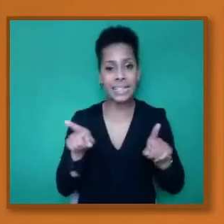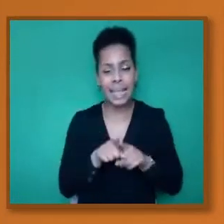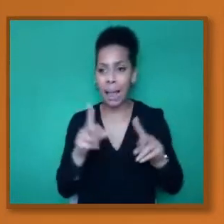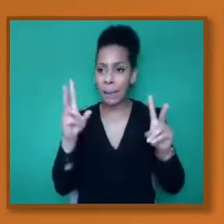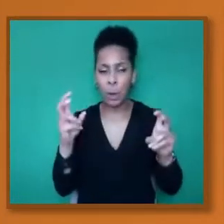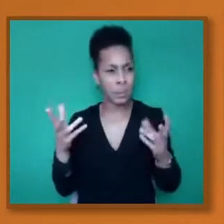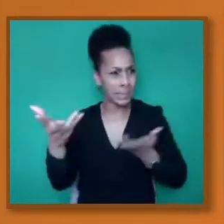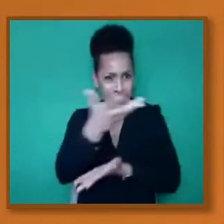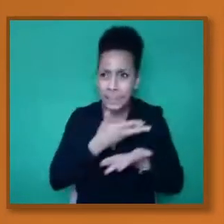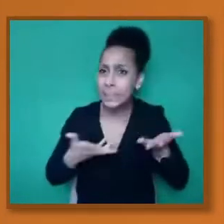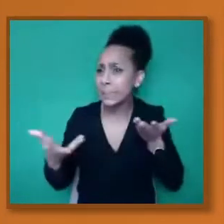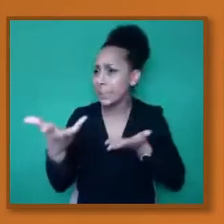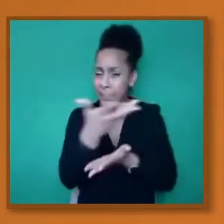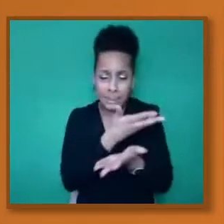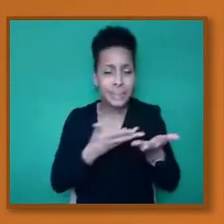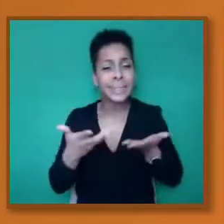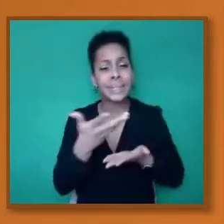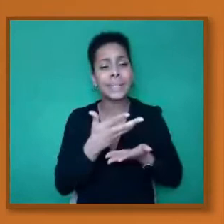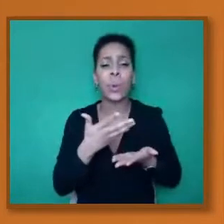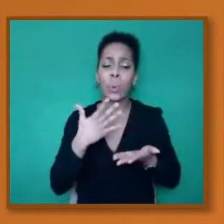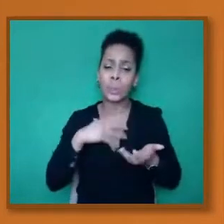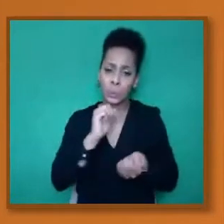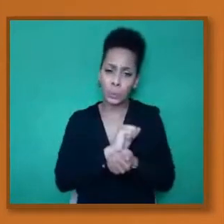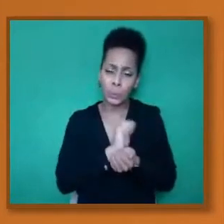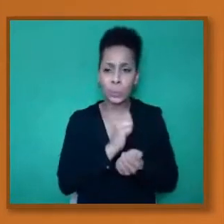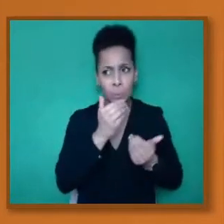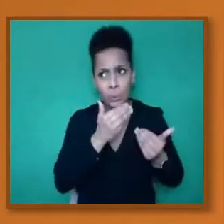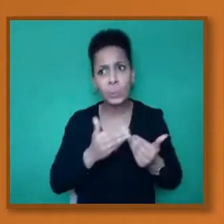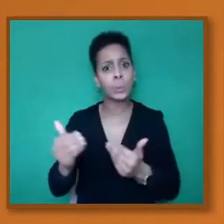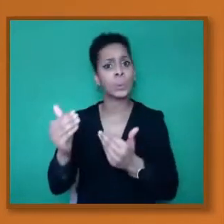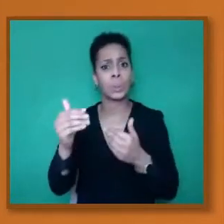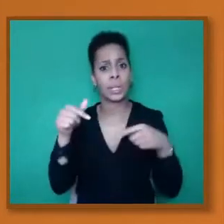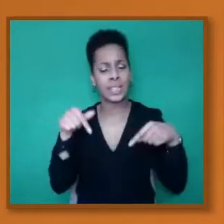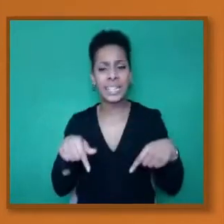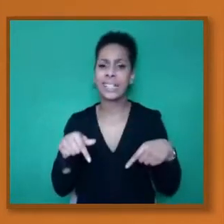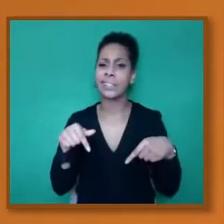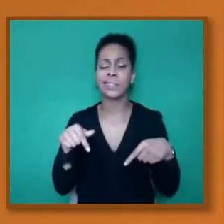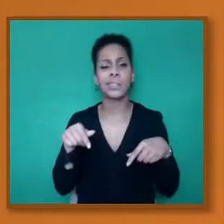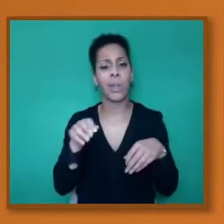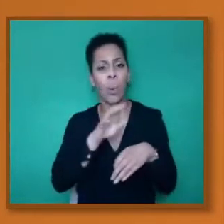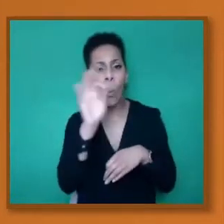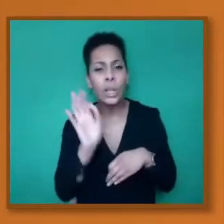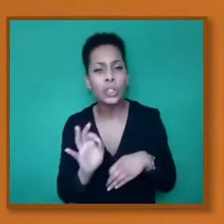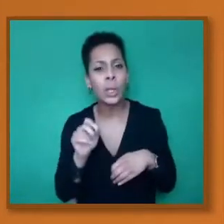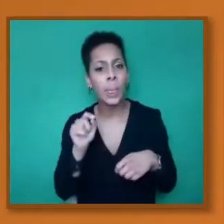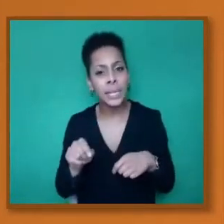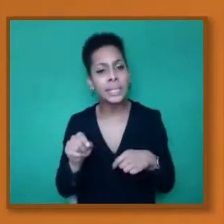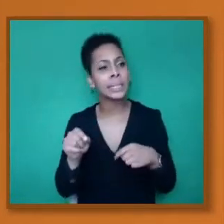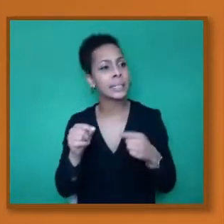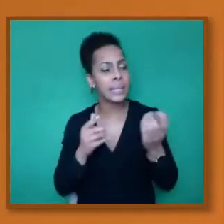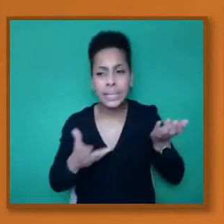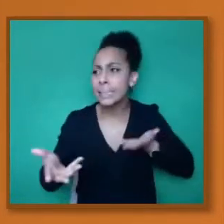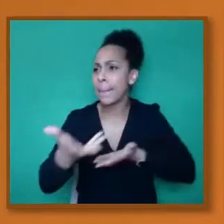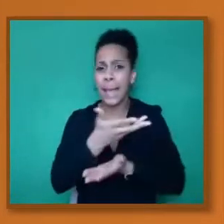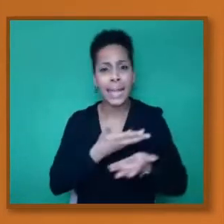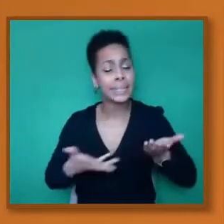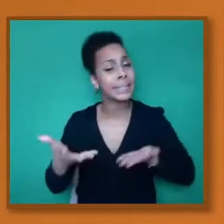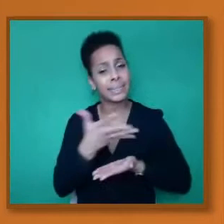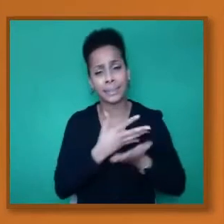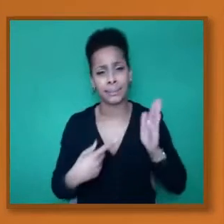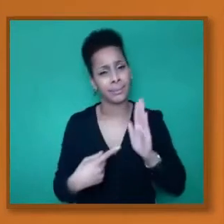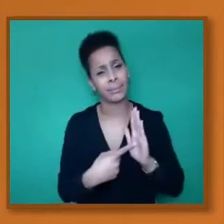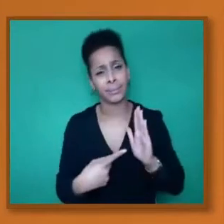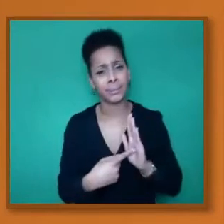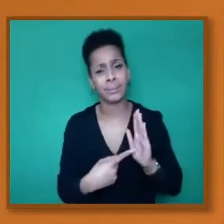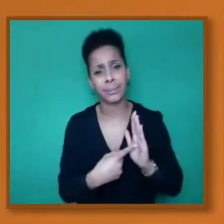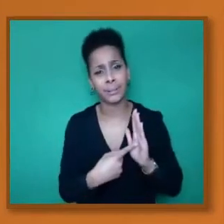this, these questions raised, because it's about the price